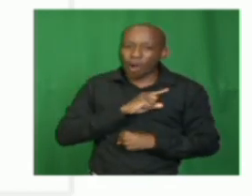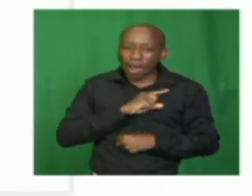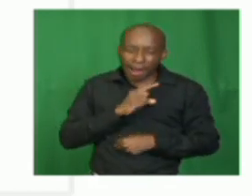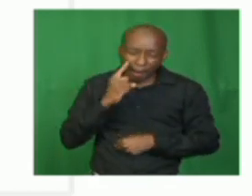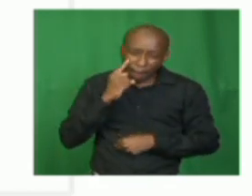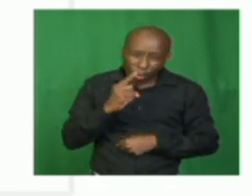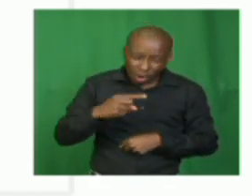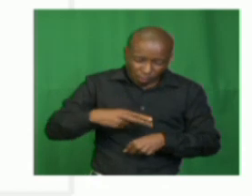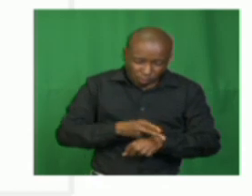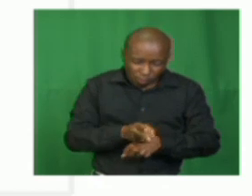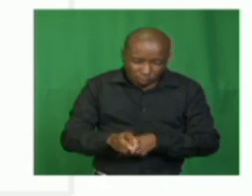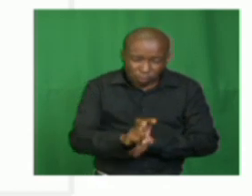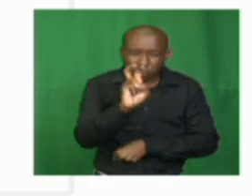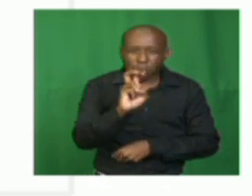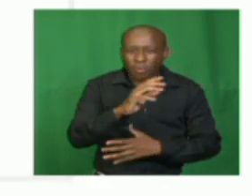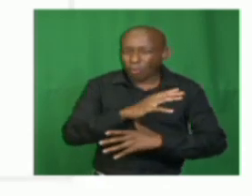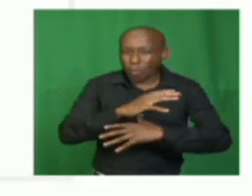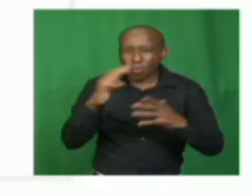snake in my bedroom.